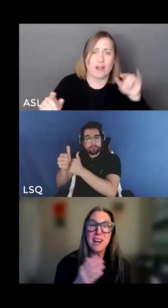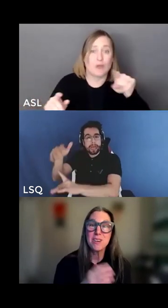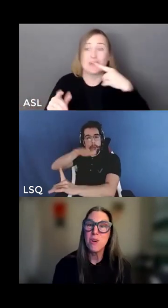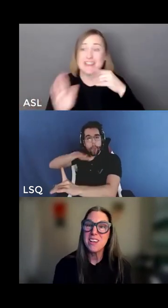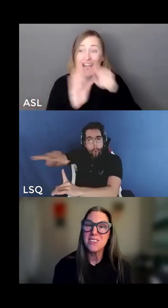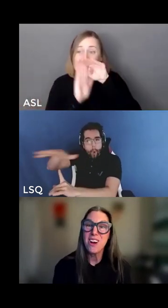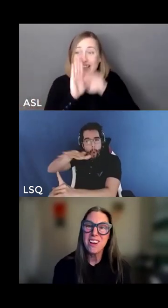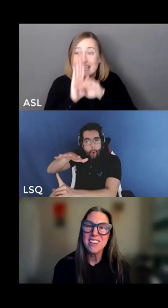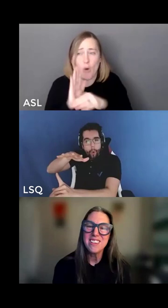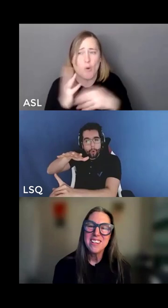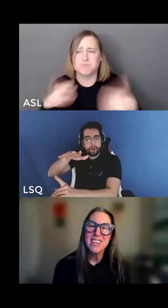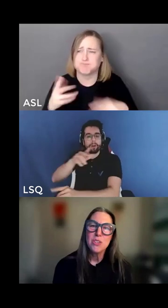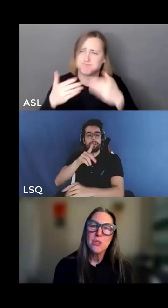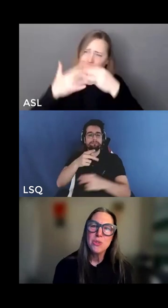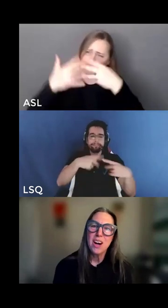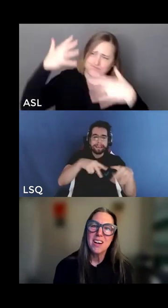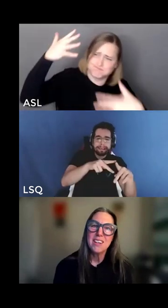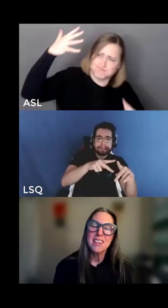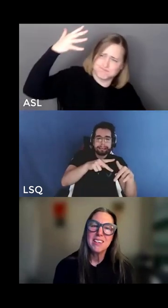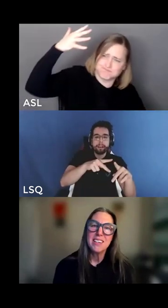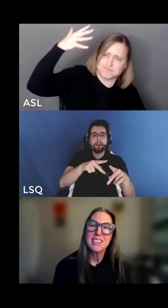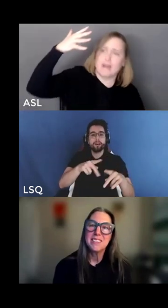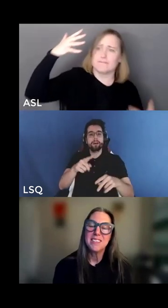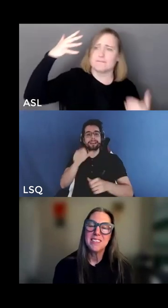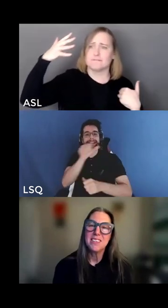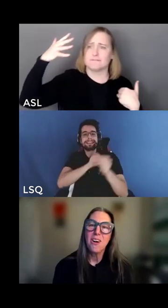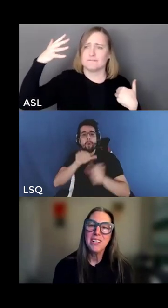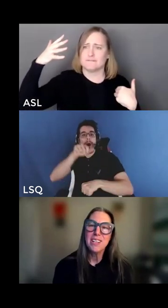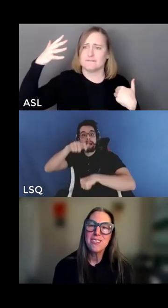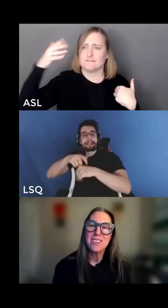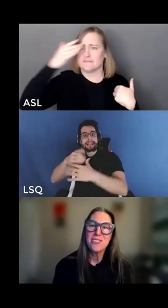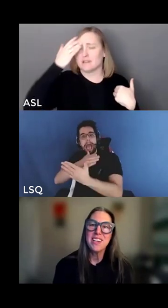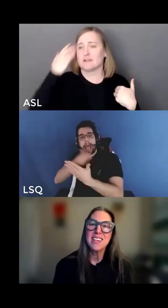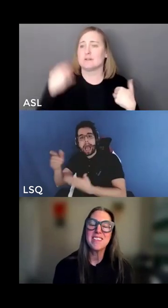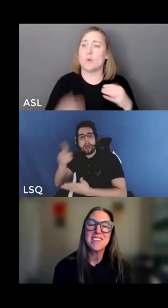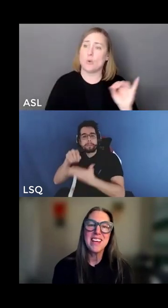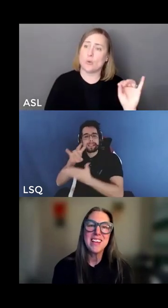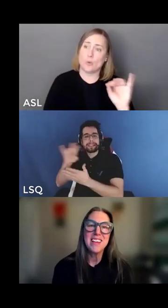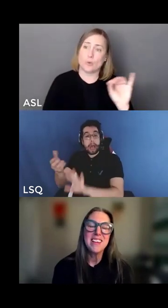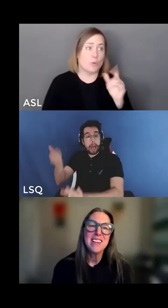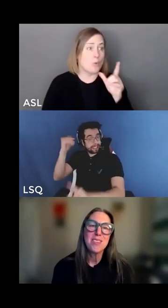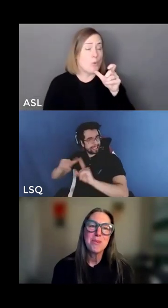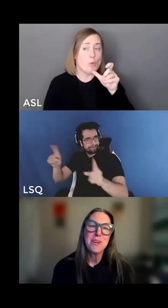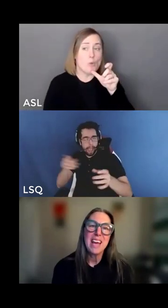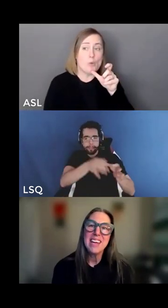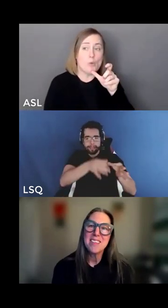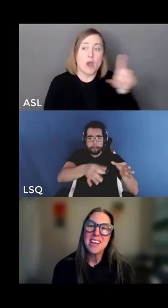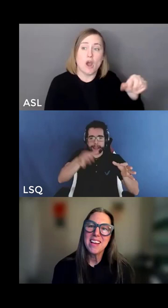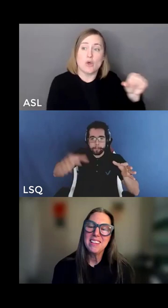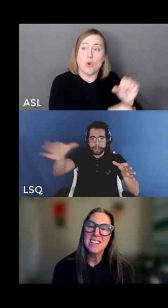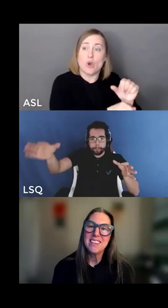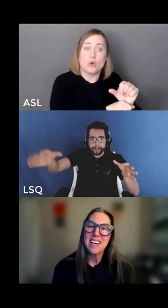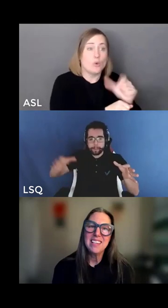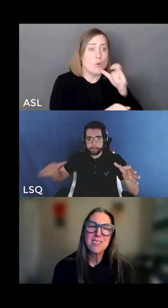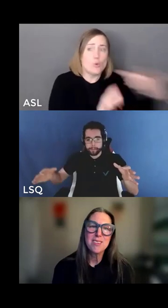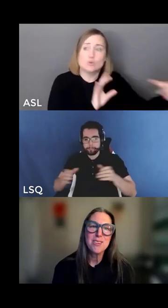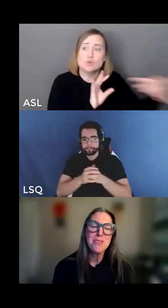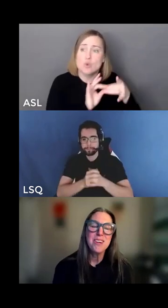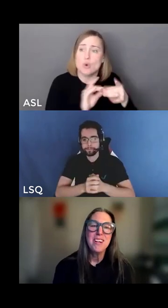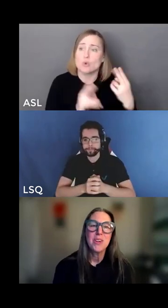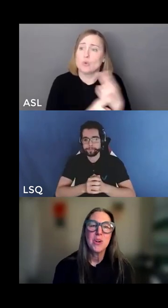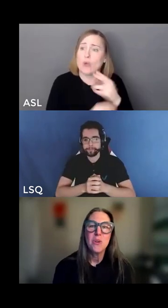on in fact one and nod to our colleagues joining us today through asl and